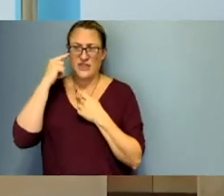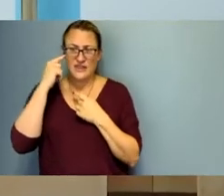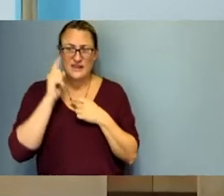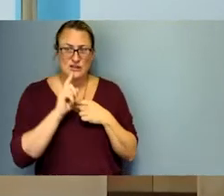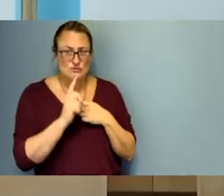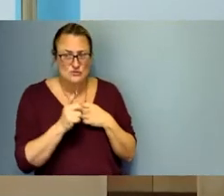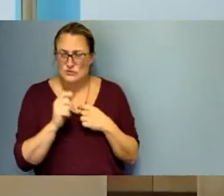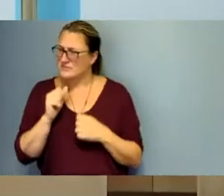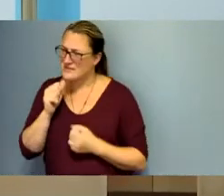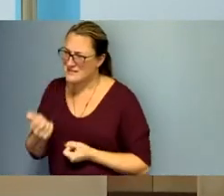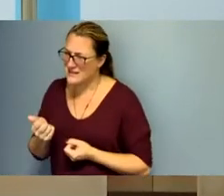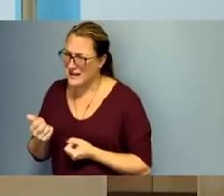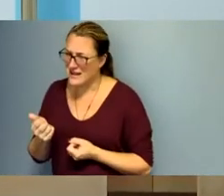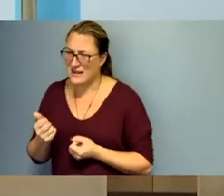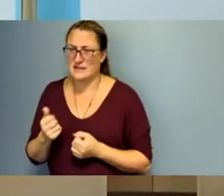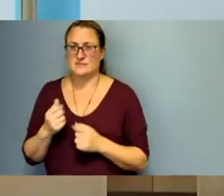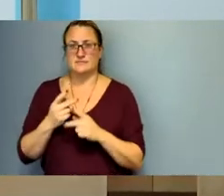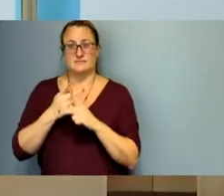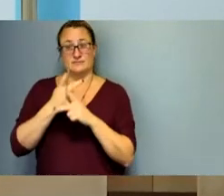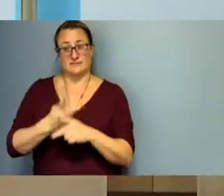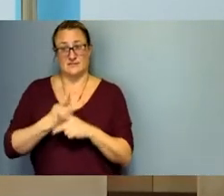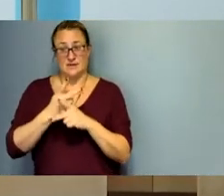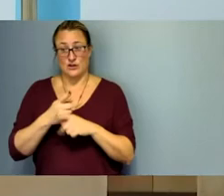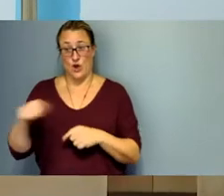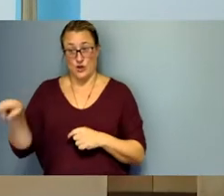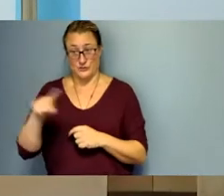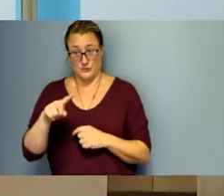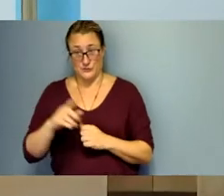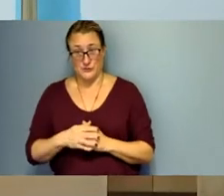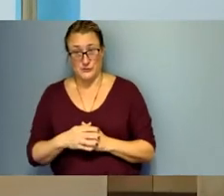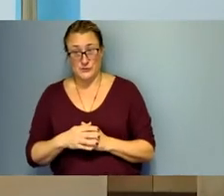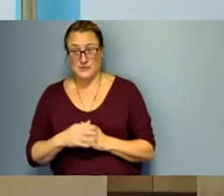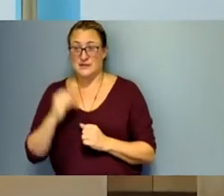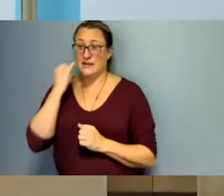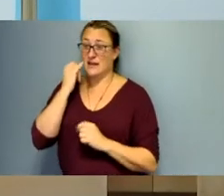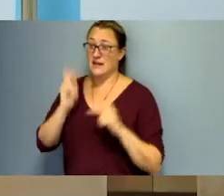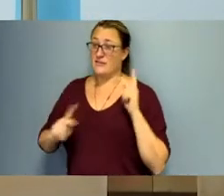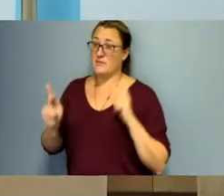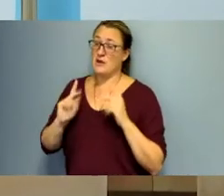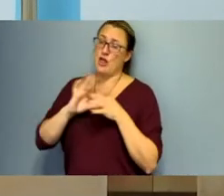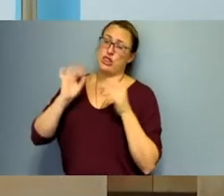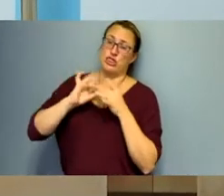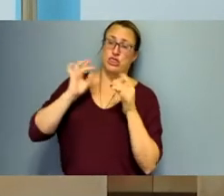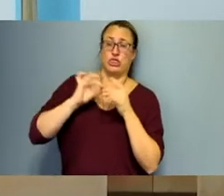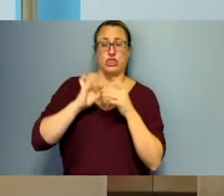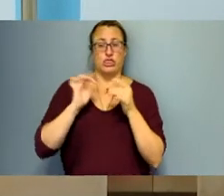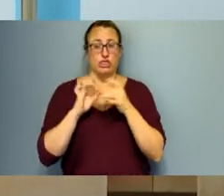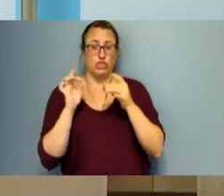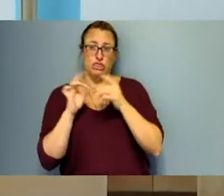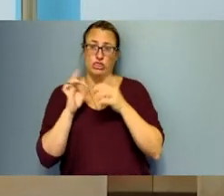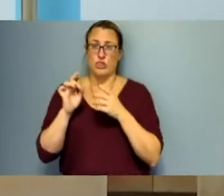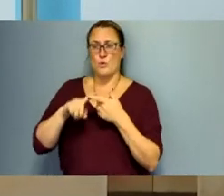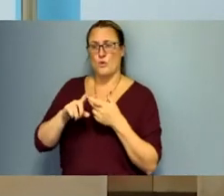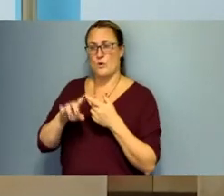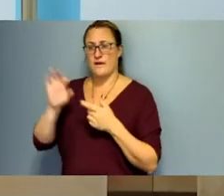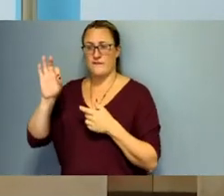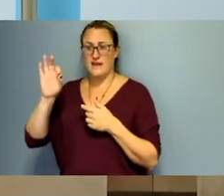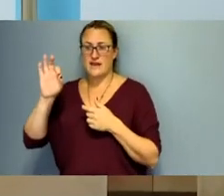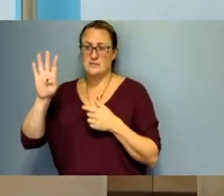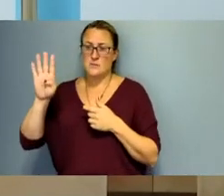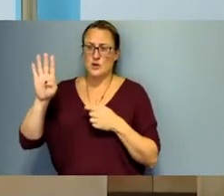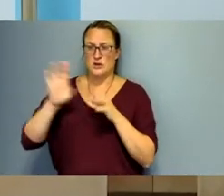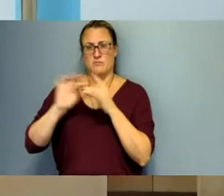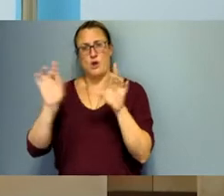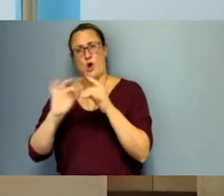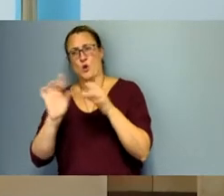so a general caution to everyone out there when you hear people that are saying or posting on facebook and other social media things that